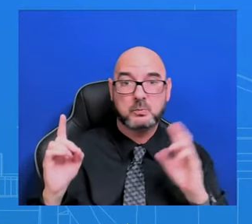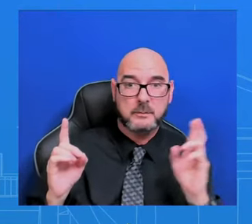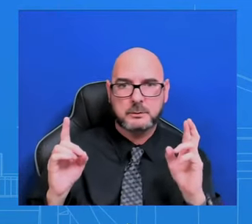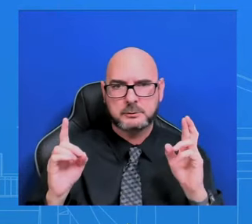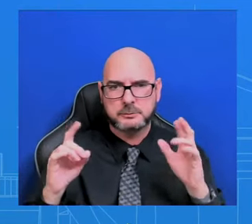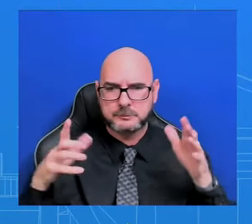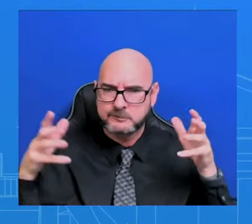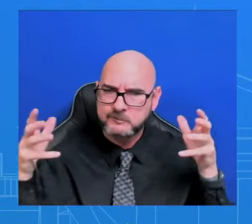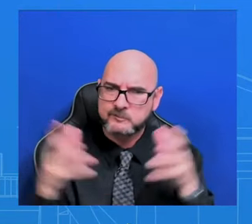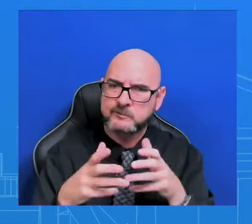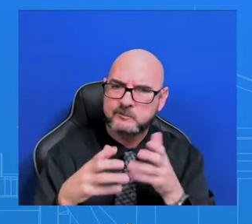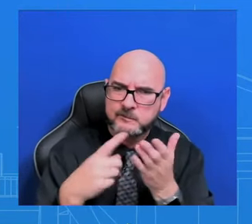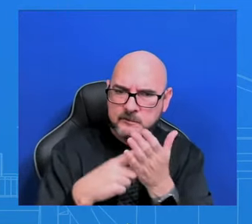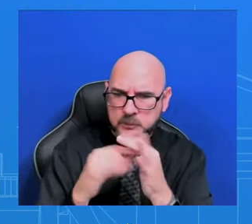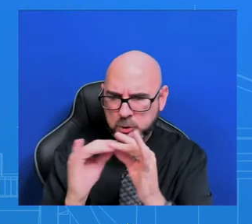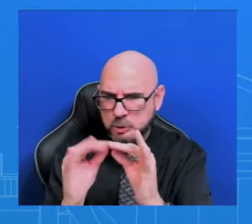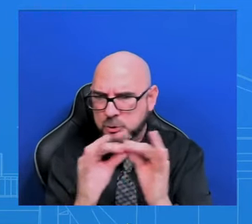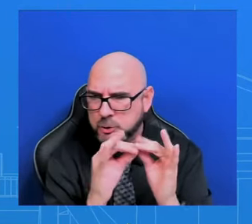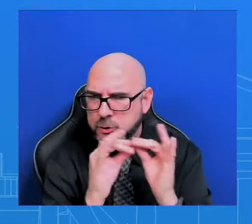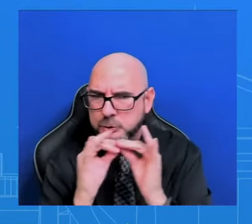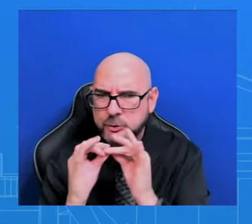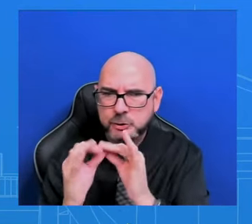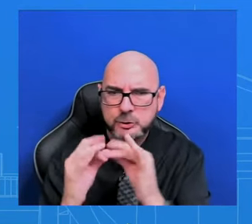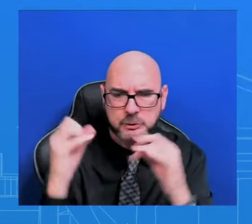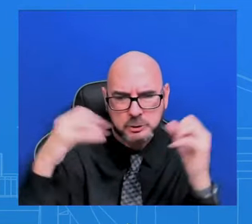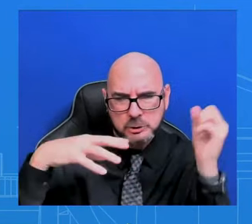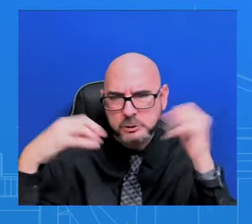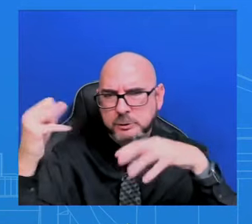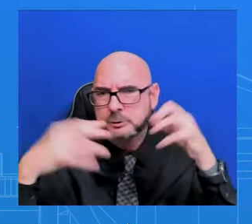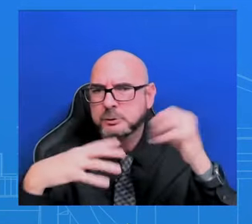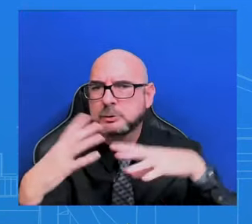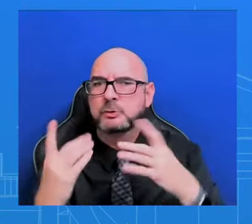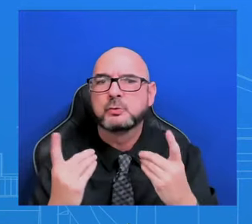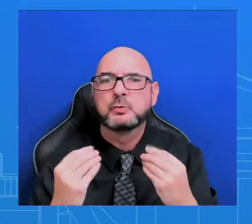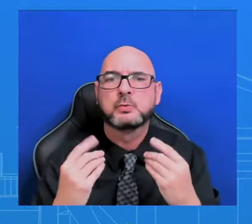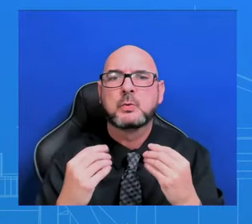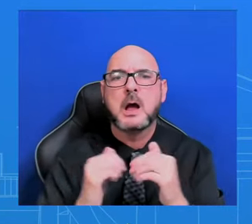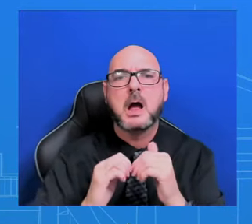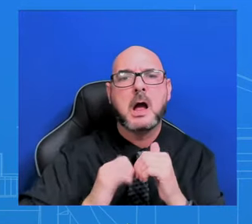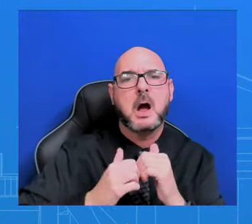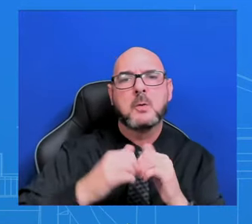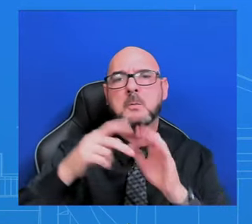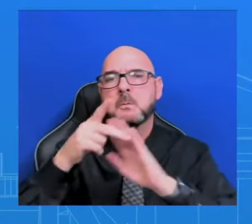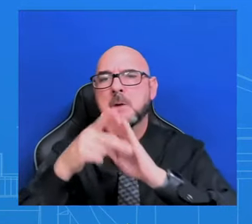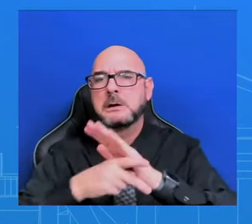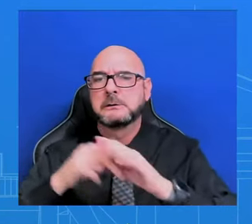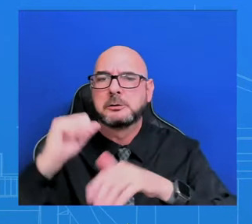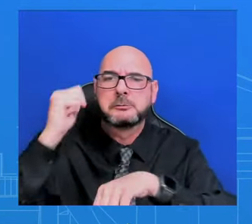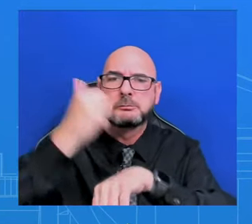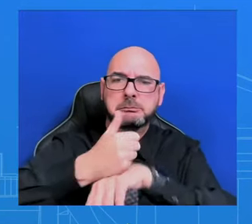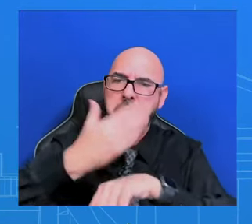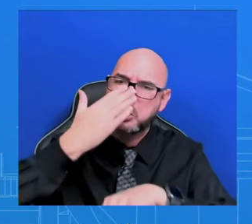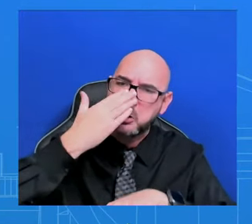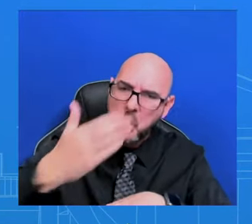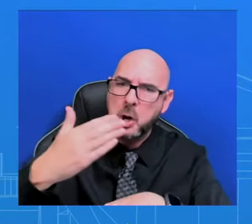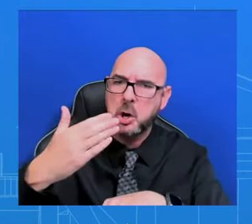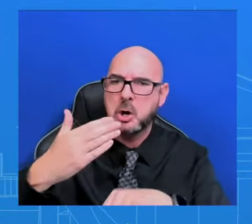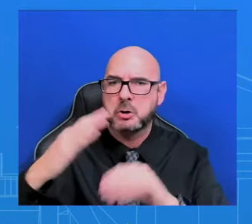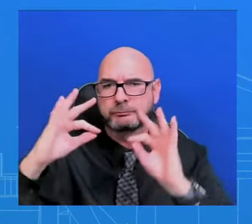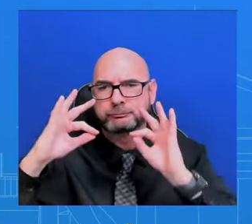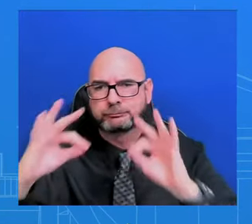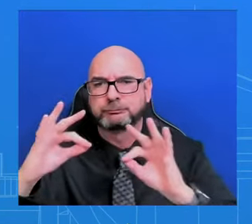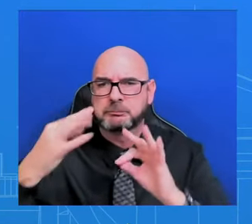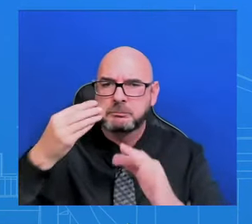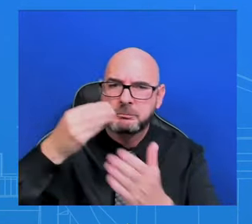out what are the policy changes that we can meaningful policy changes that could be put forth. What's the funding funding stream